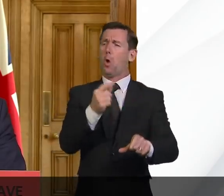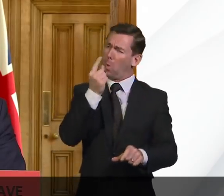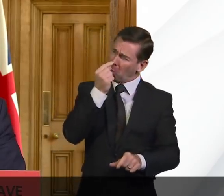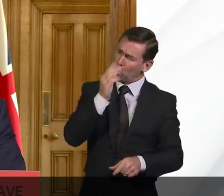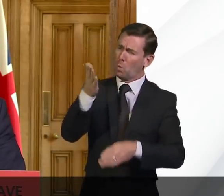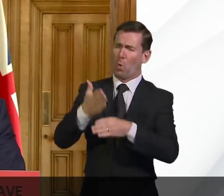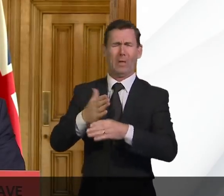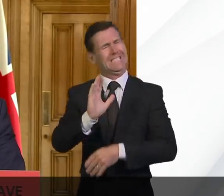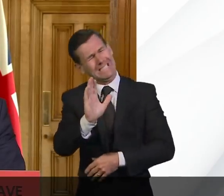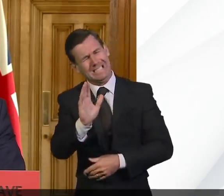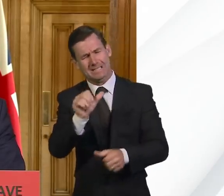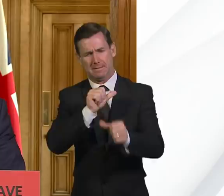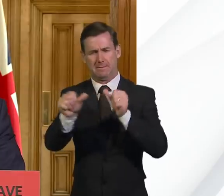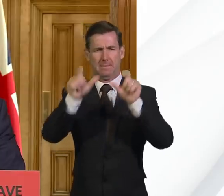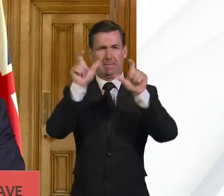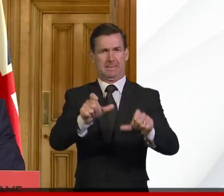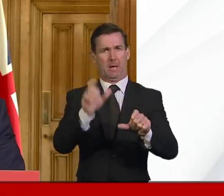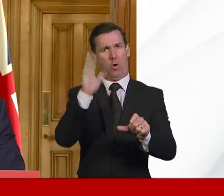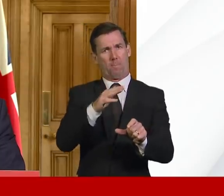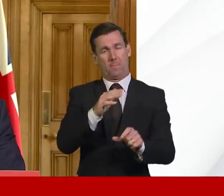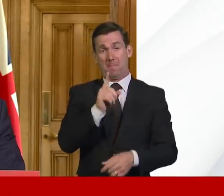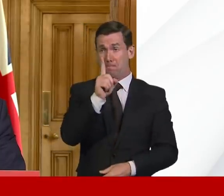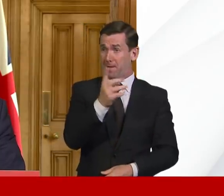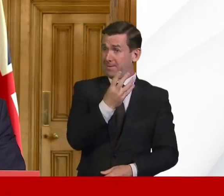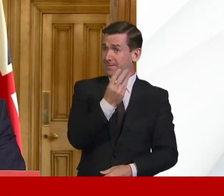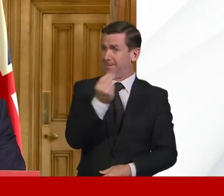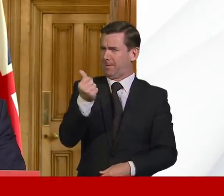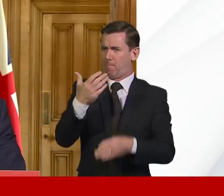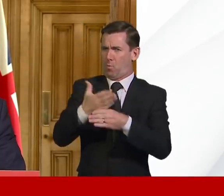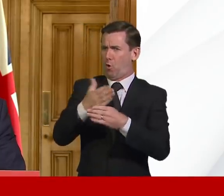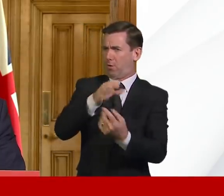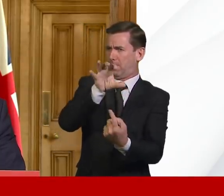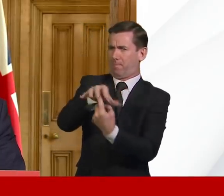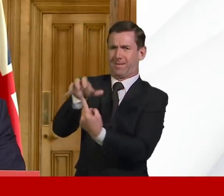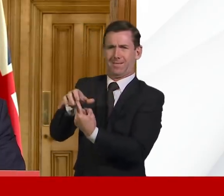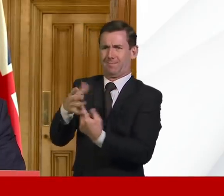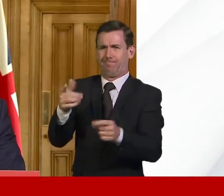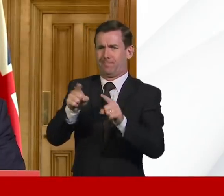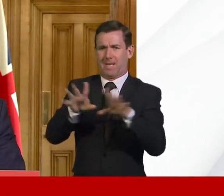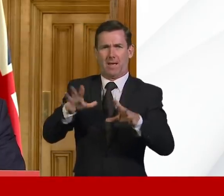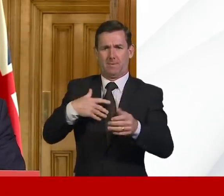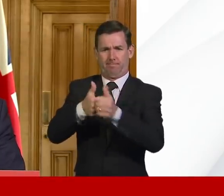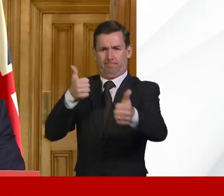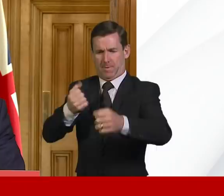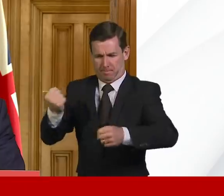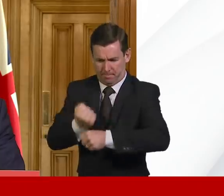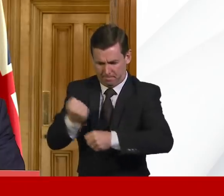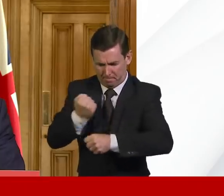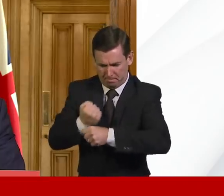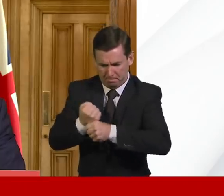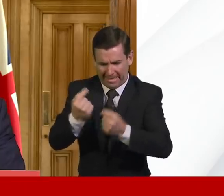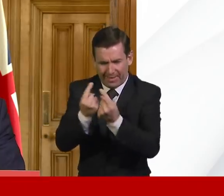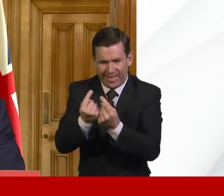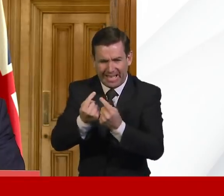It is, however, the case there are certain workplaces where you are not able to work from home, such as the manufacturing sector, where you will be